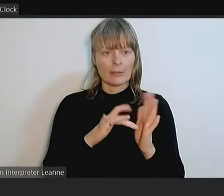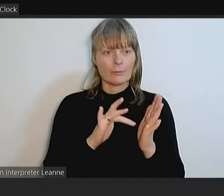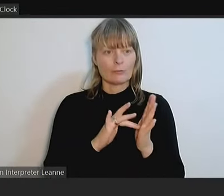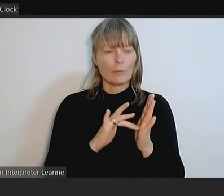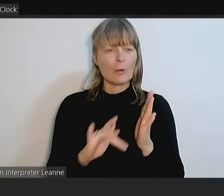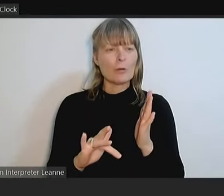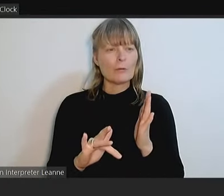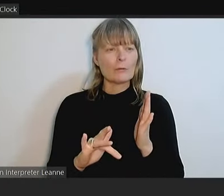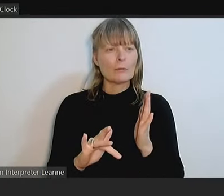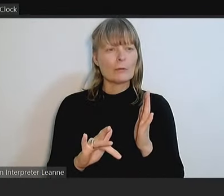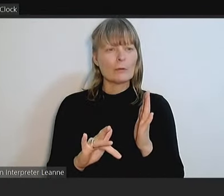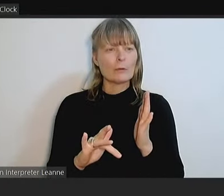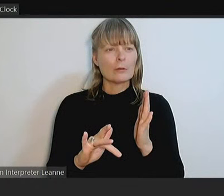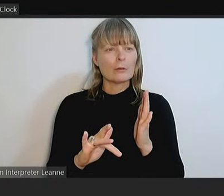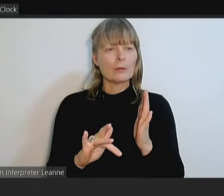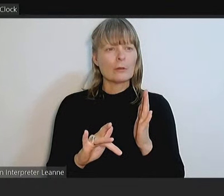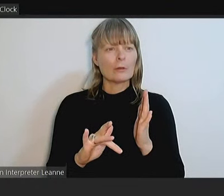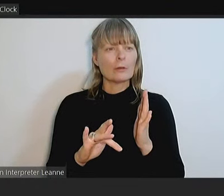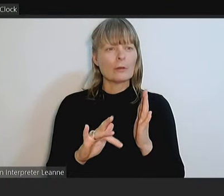Voted on in part.